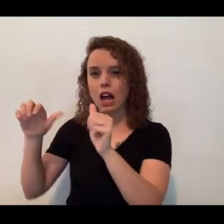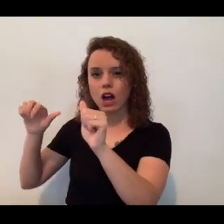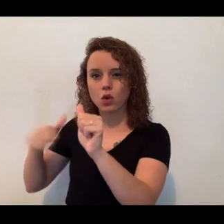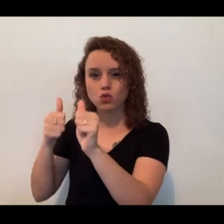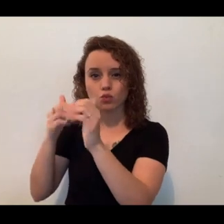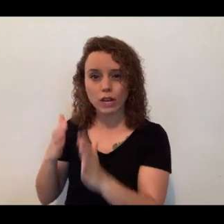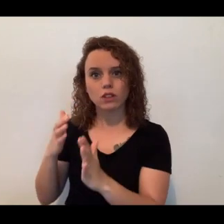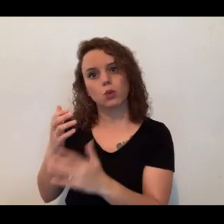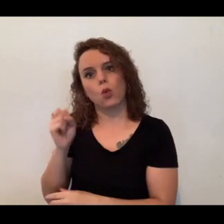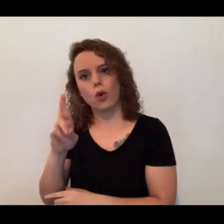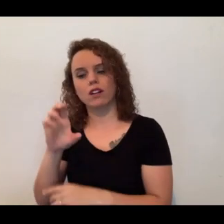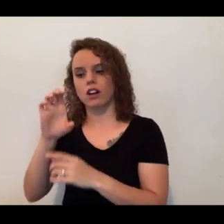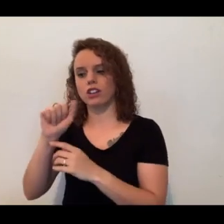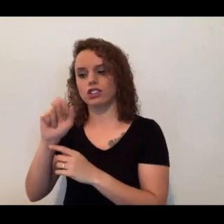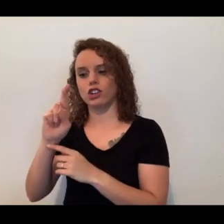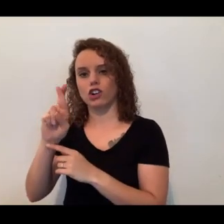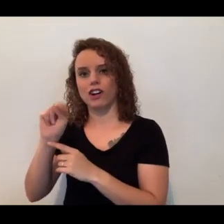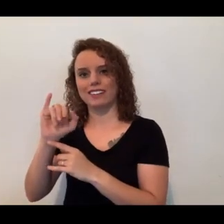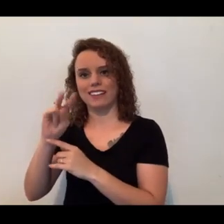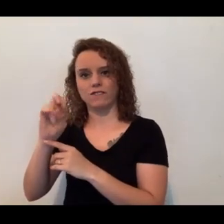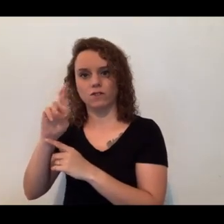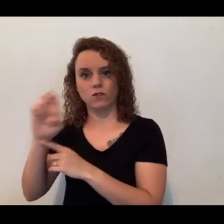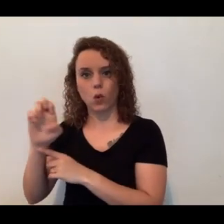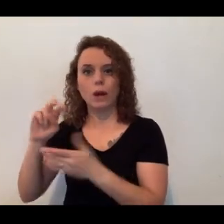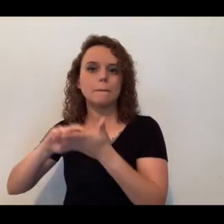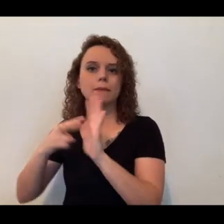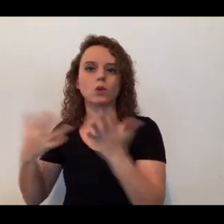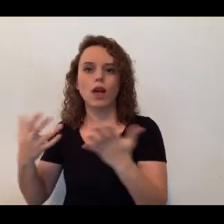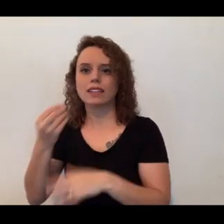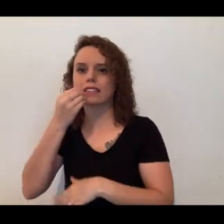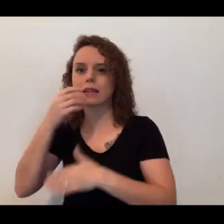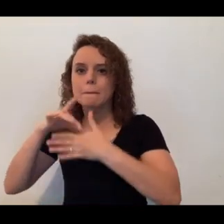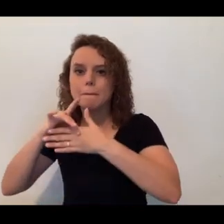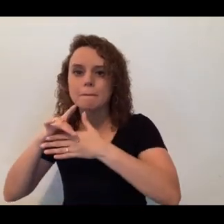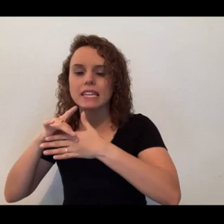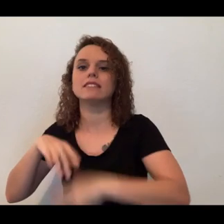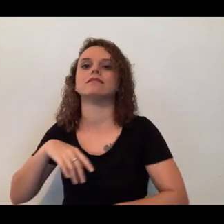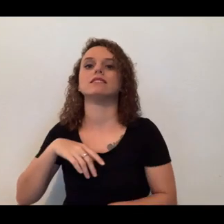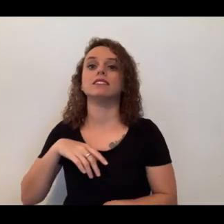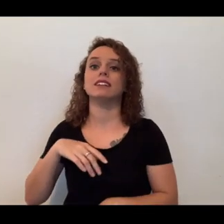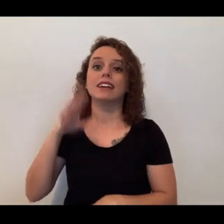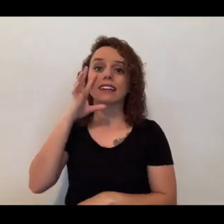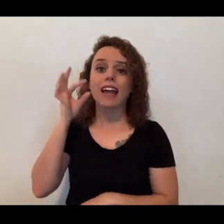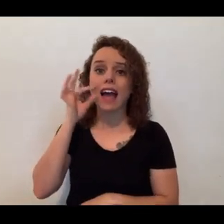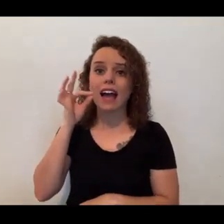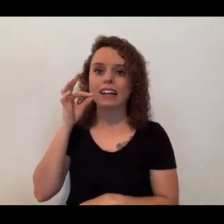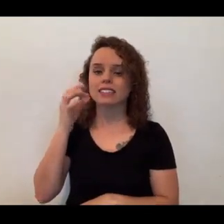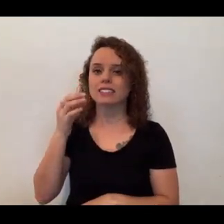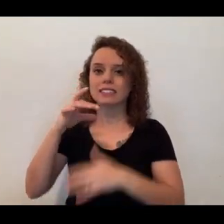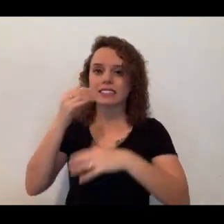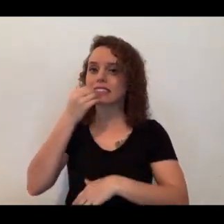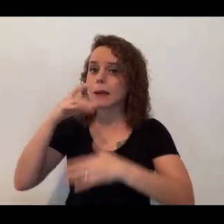a carnivore means that you eat meat, and cats especially are just meat eaters. They're what we call